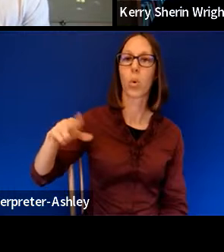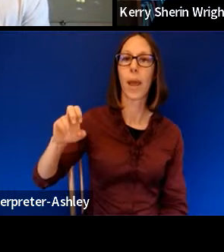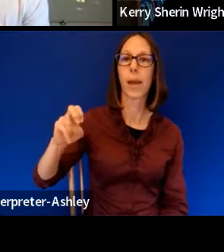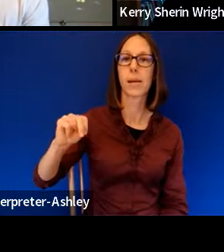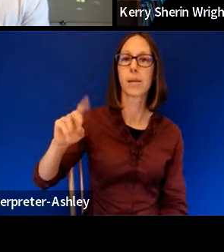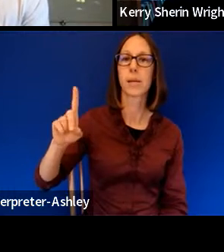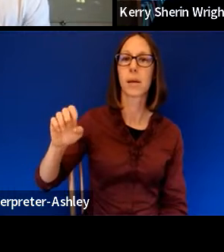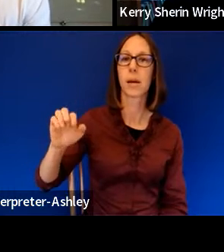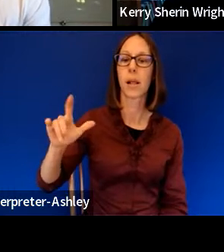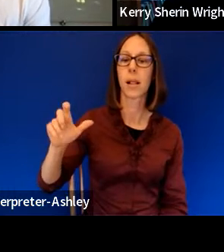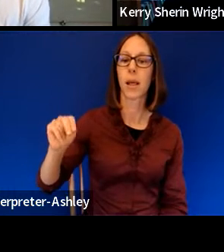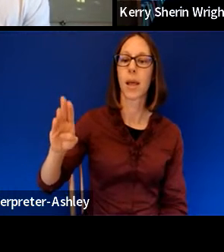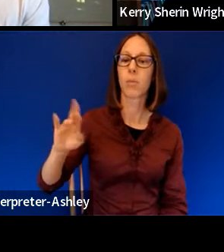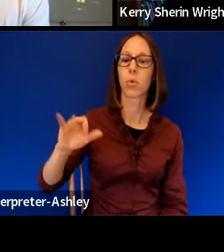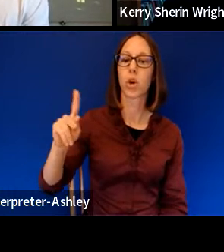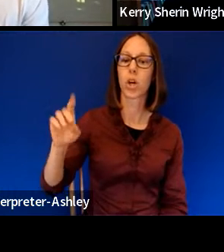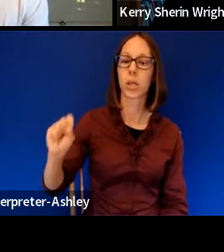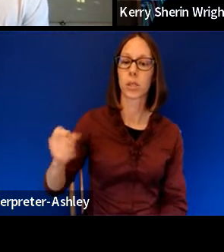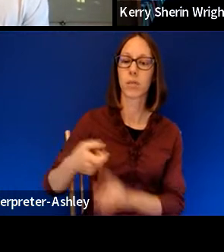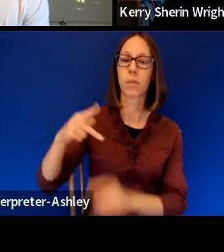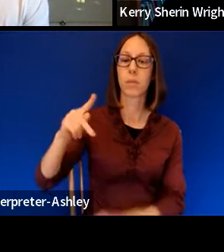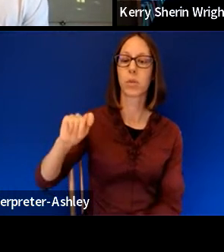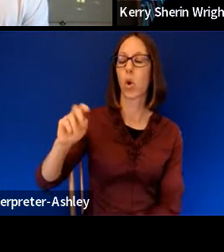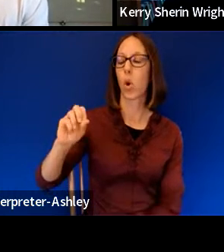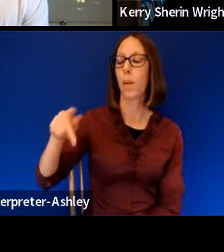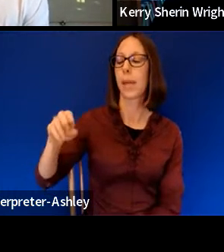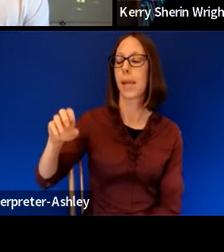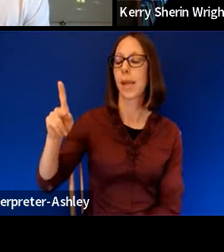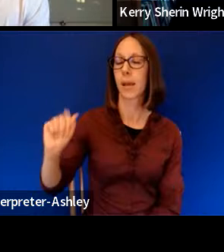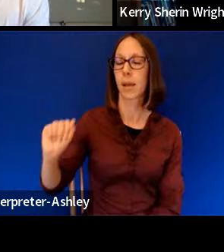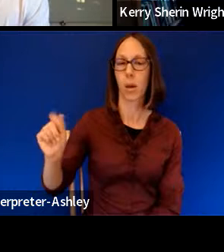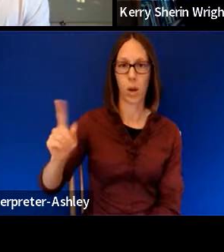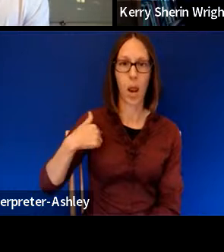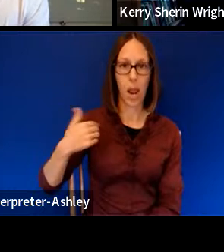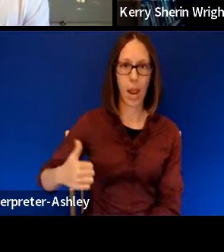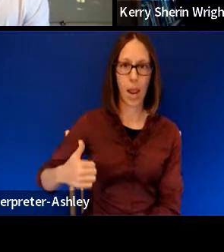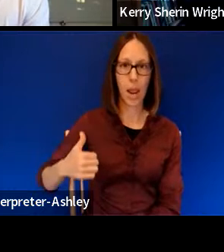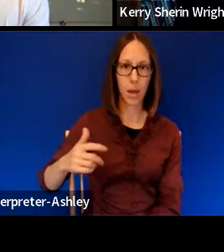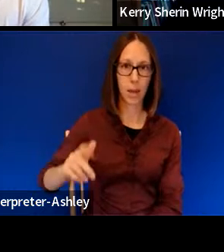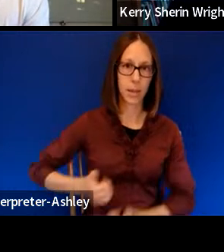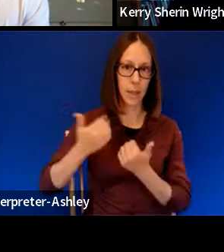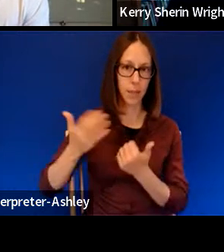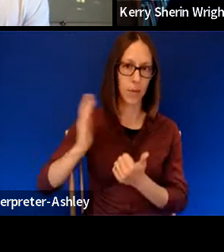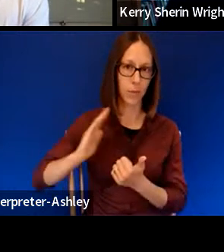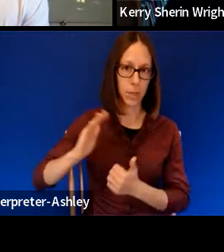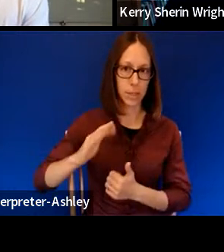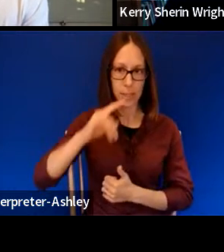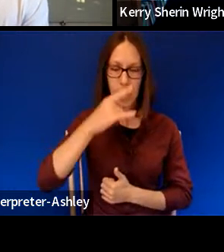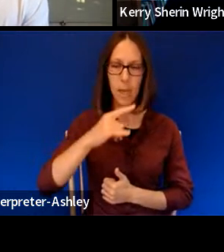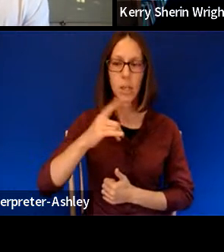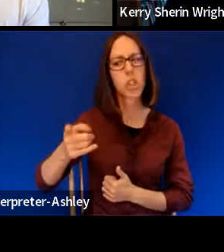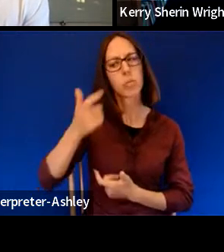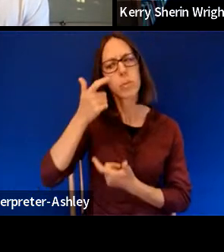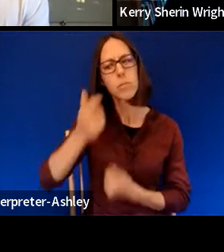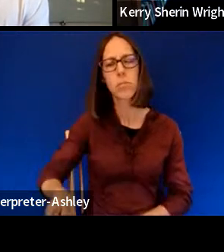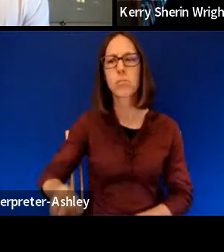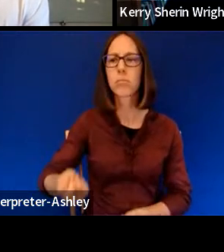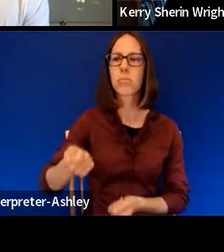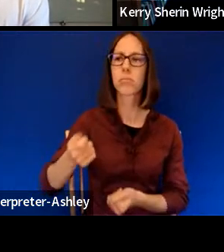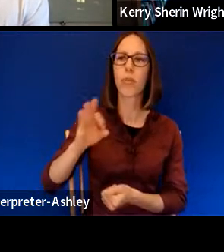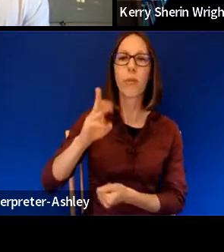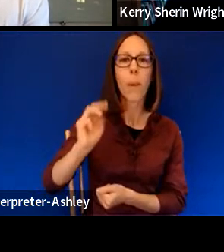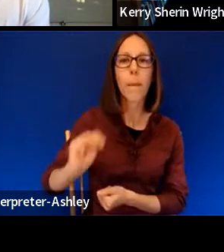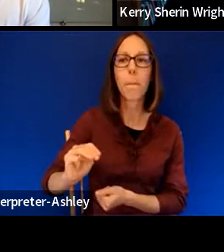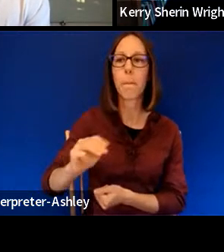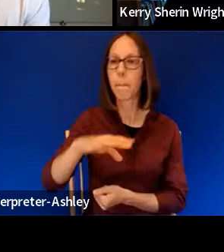And so she was really important to me as a, as a person who was really interested in form, how people spoke, uh, black women's lives,